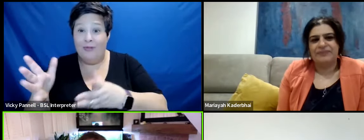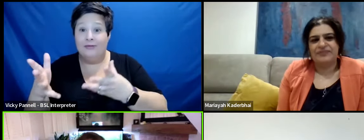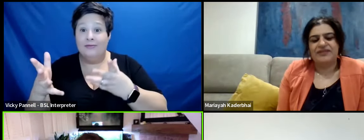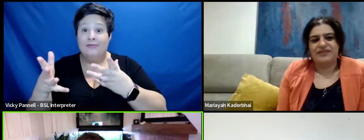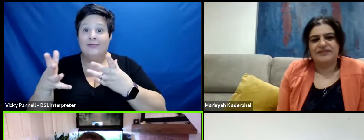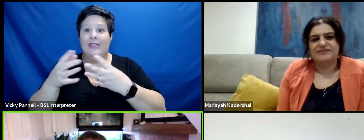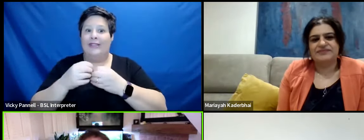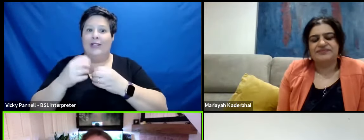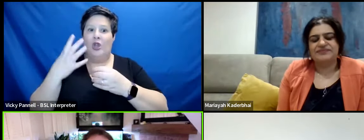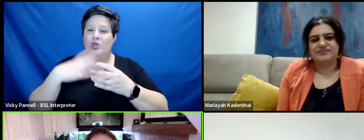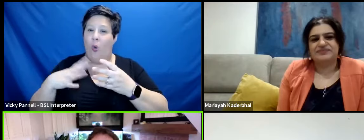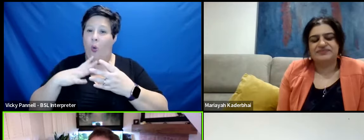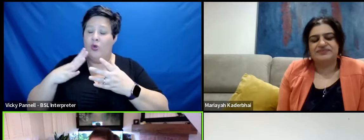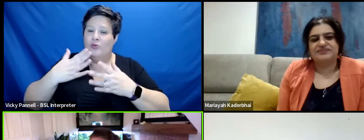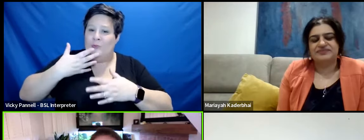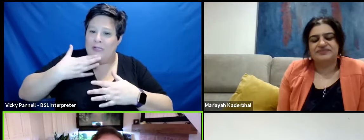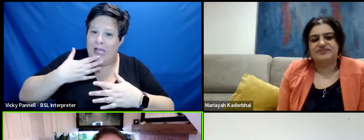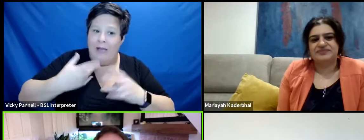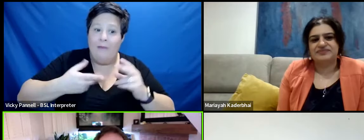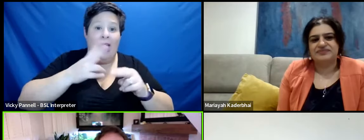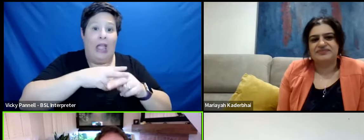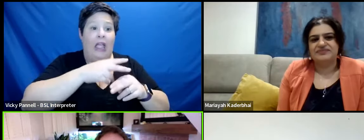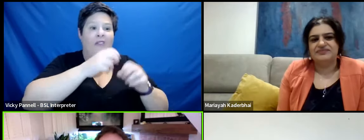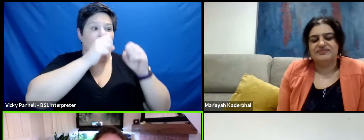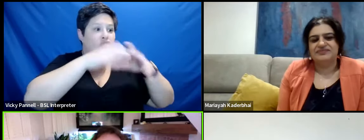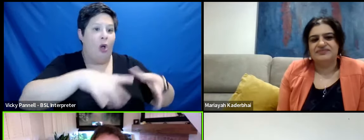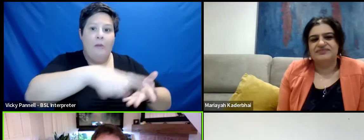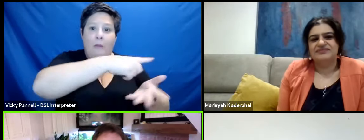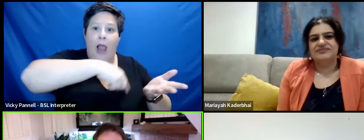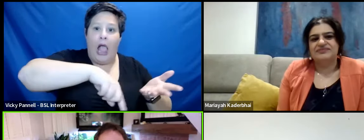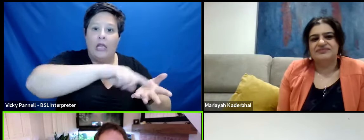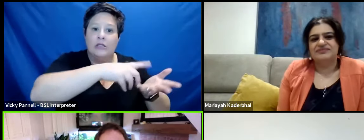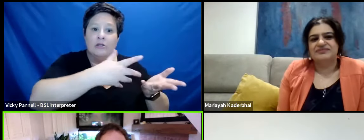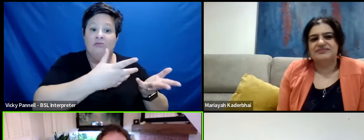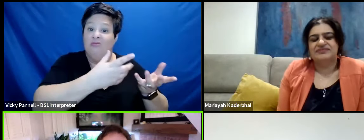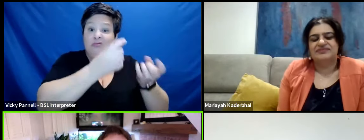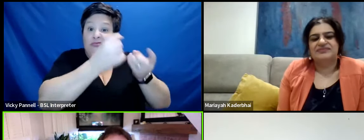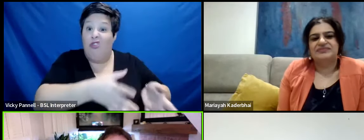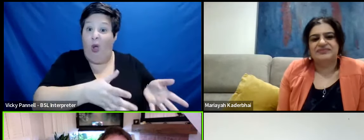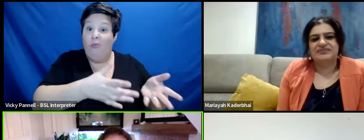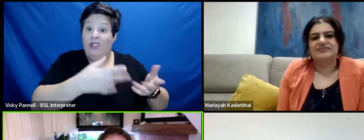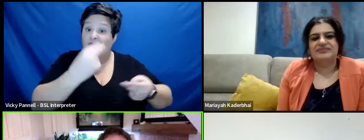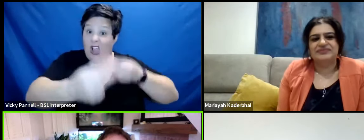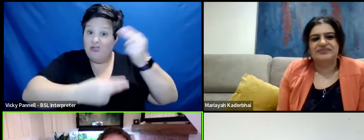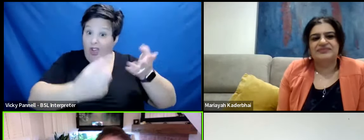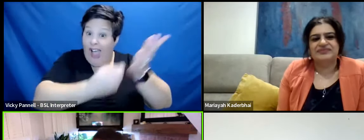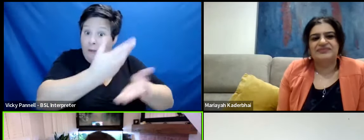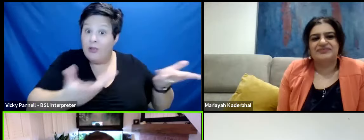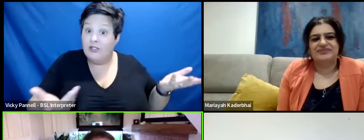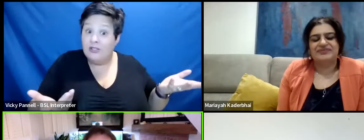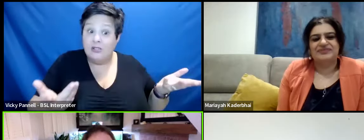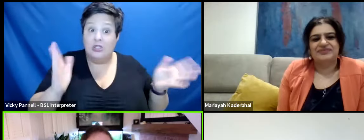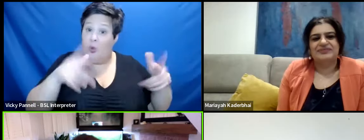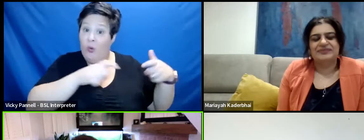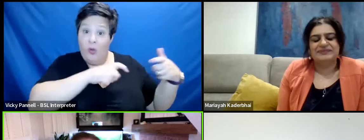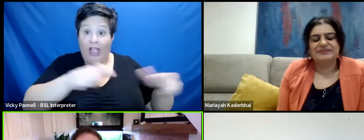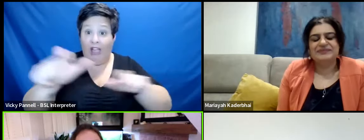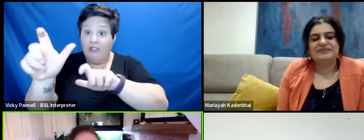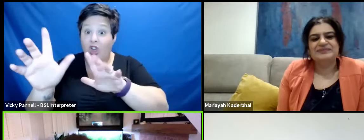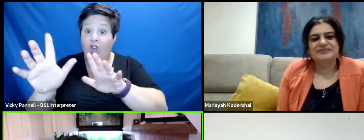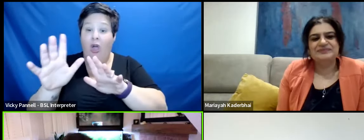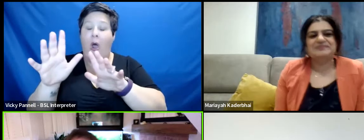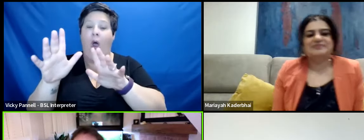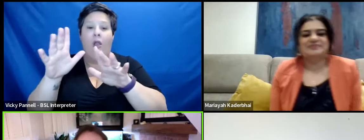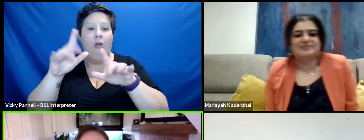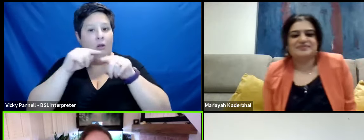not wanting to get anything wrong but then if someone does drop a plate, you drop a plate in a restaurant, don't you? So you just carry on, you just go